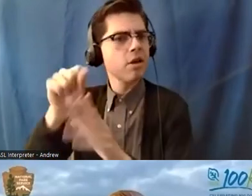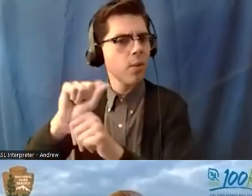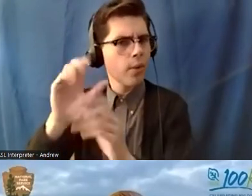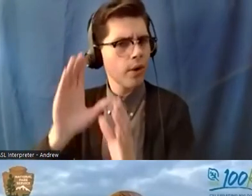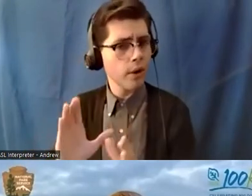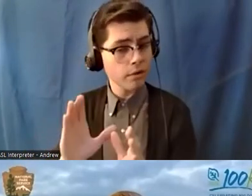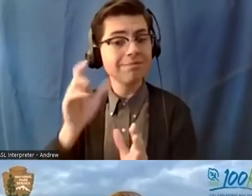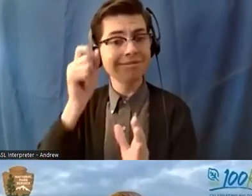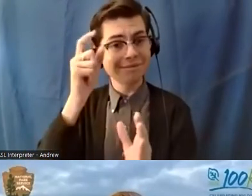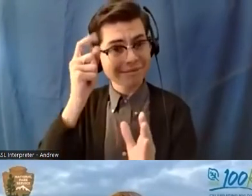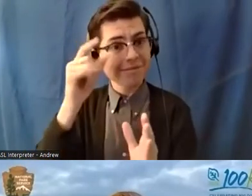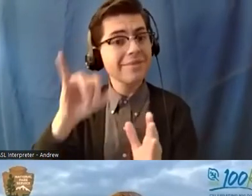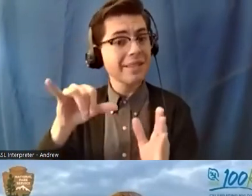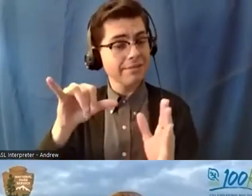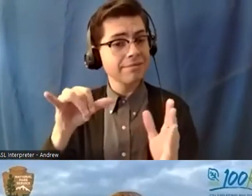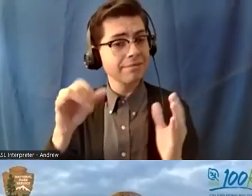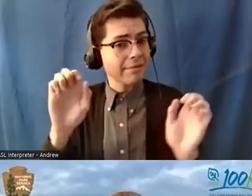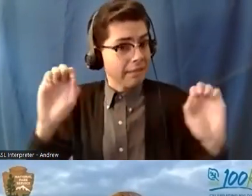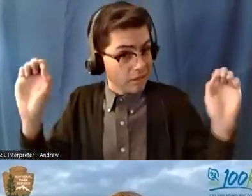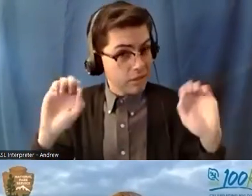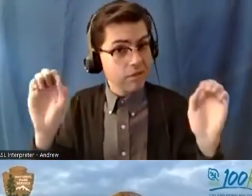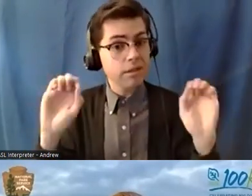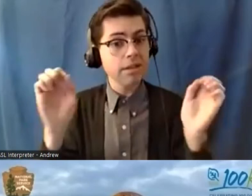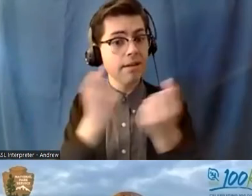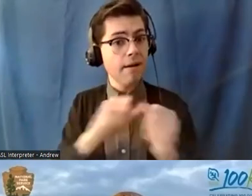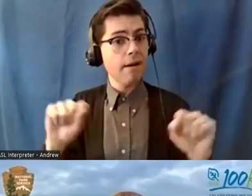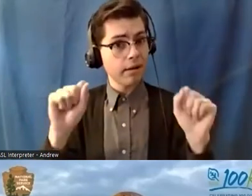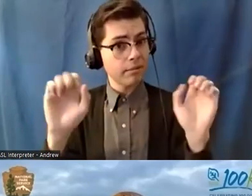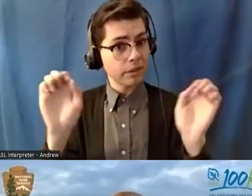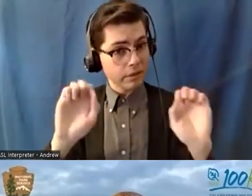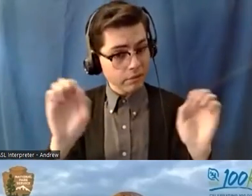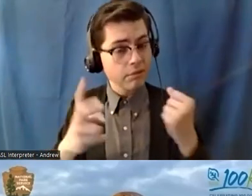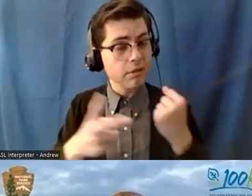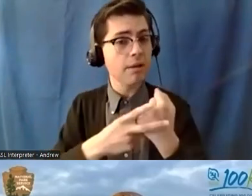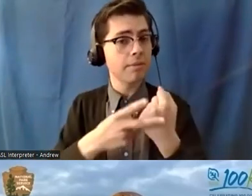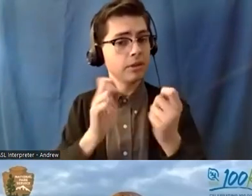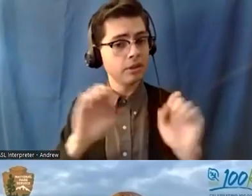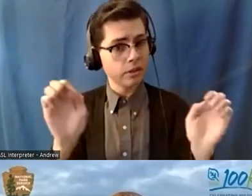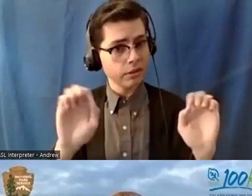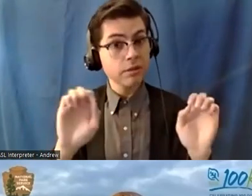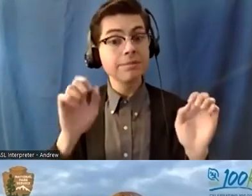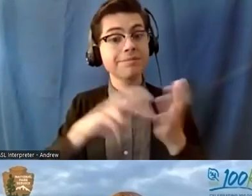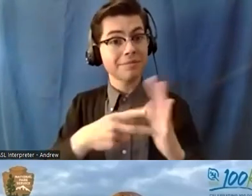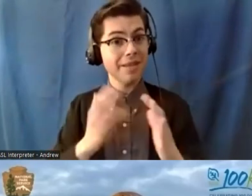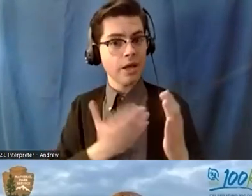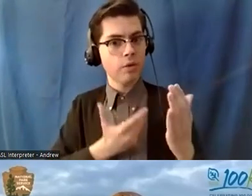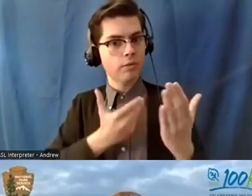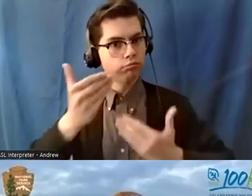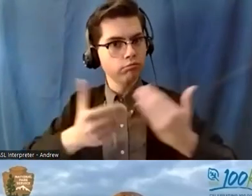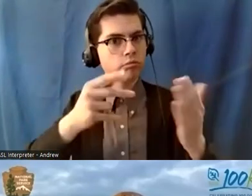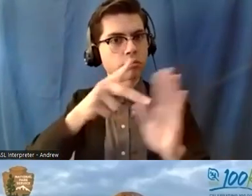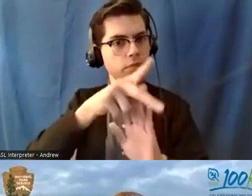procedures were to feel being developed as the project went on so we were able to make a